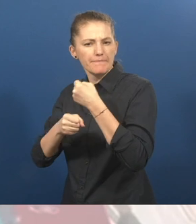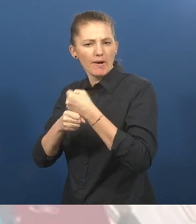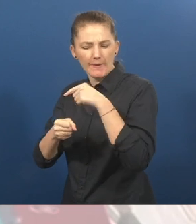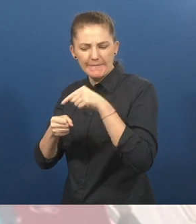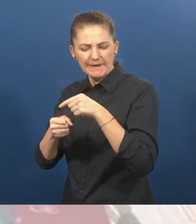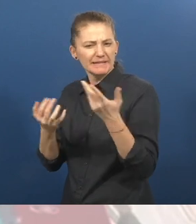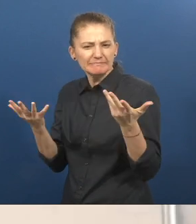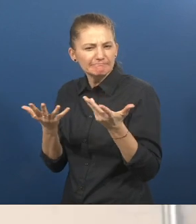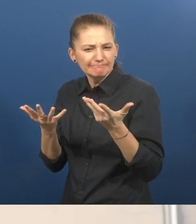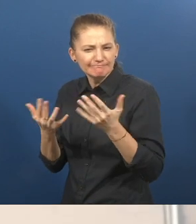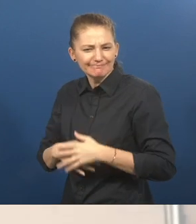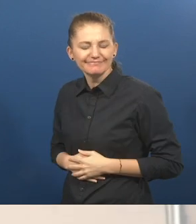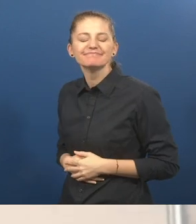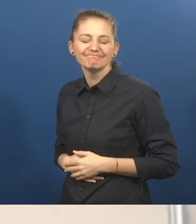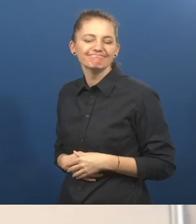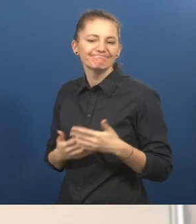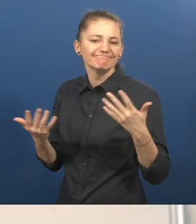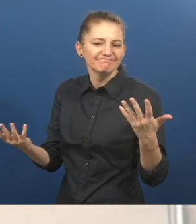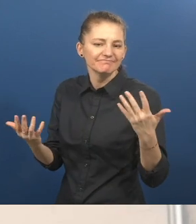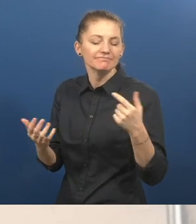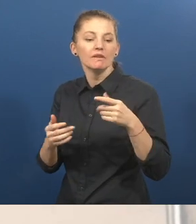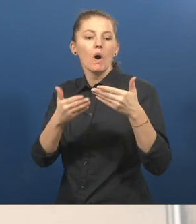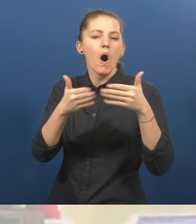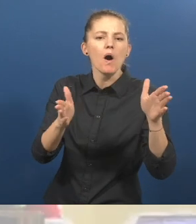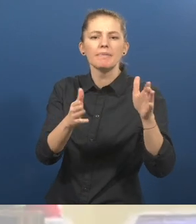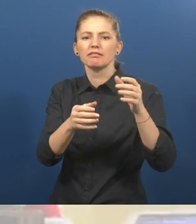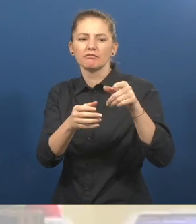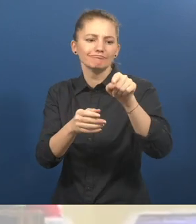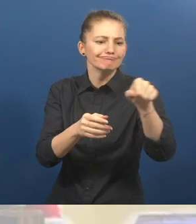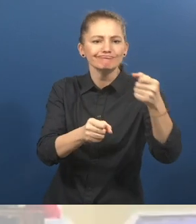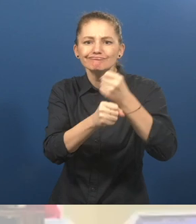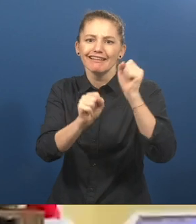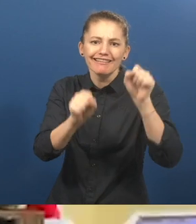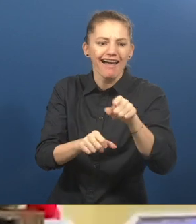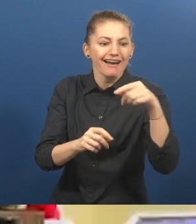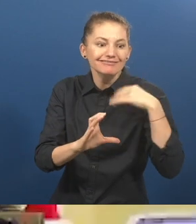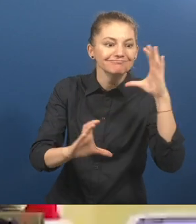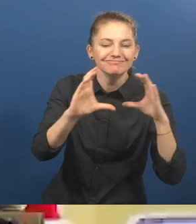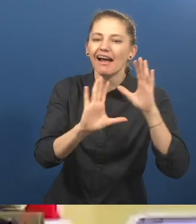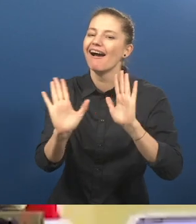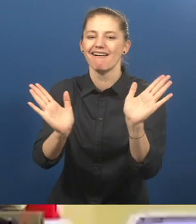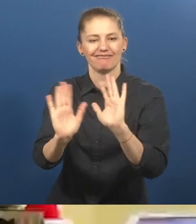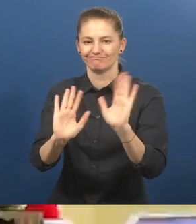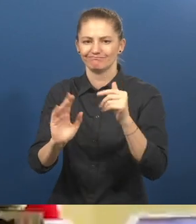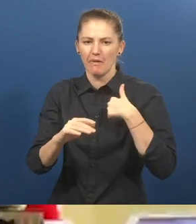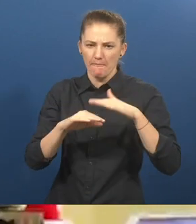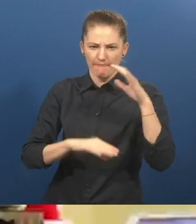employment about? Beth Keaton, Executive Director, Georgia. We're not looking for open positions. We're looking for